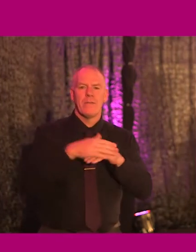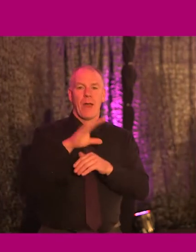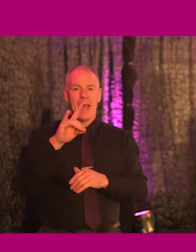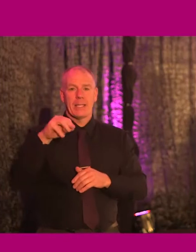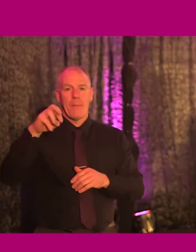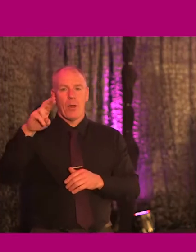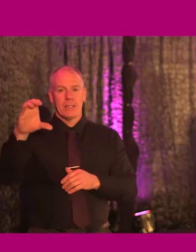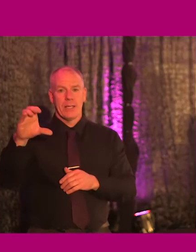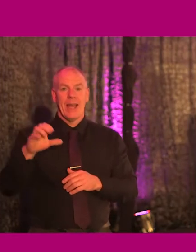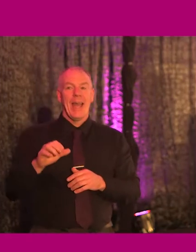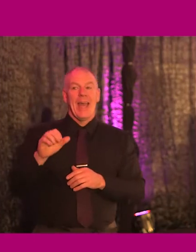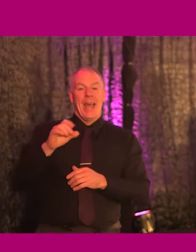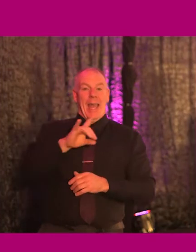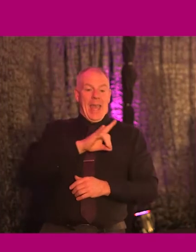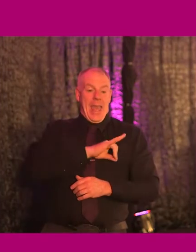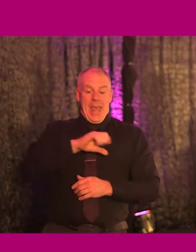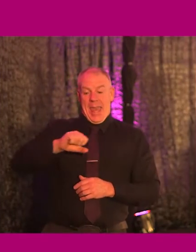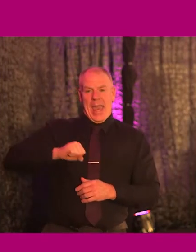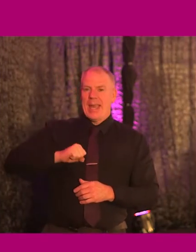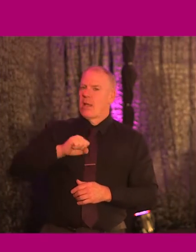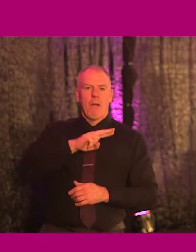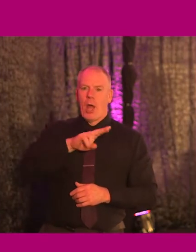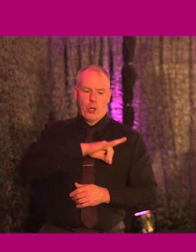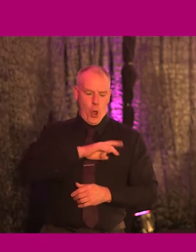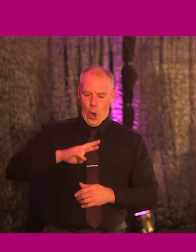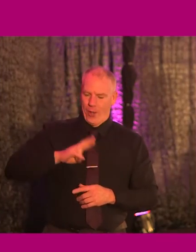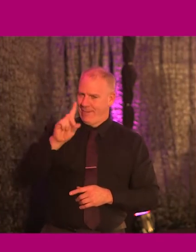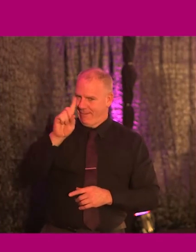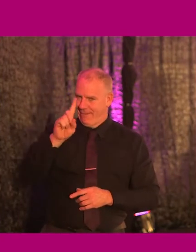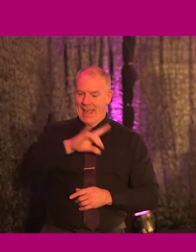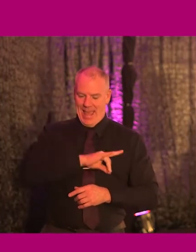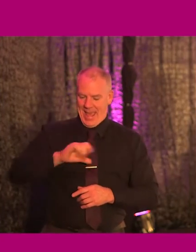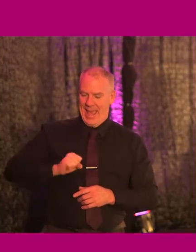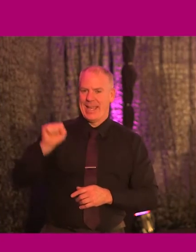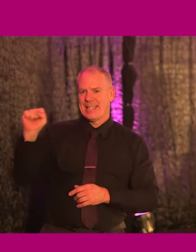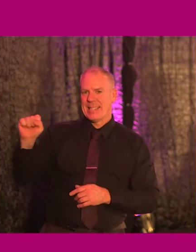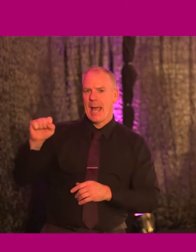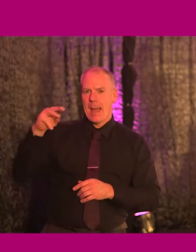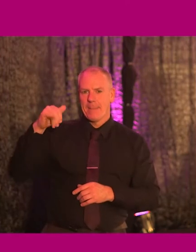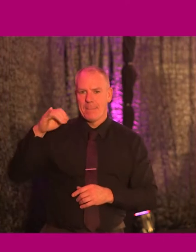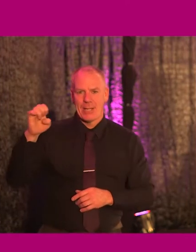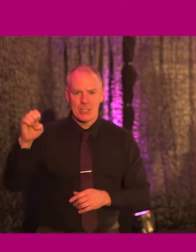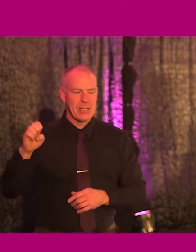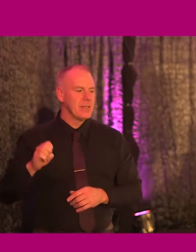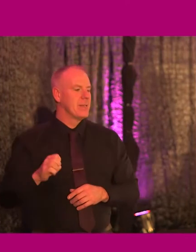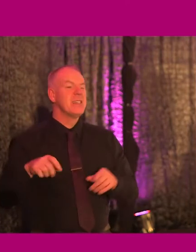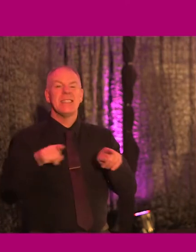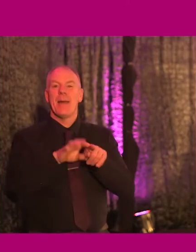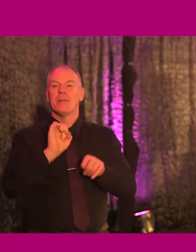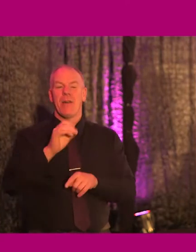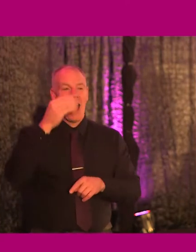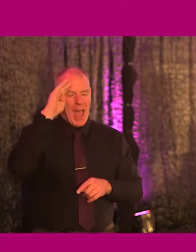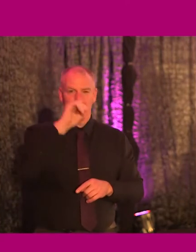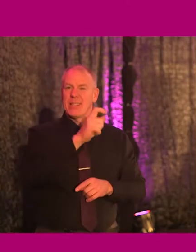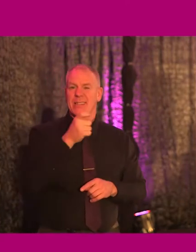actually now His Majesty's Revenue and Customs. So the equivalent of your UK, sorry, you're Irish tax authority. So you're